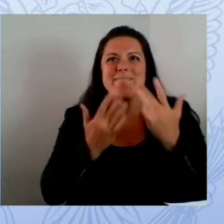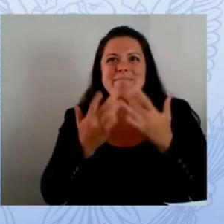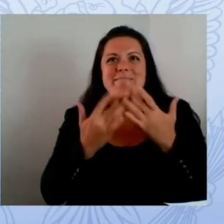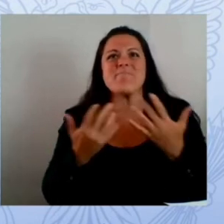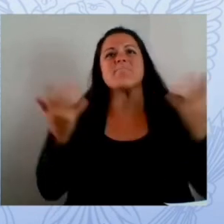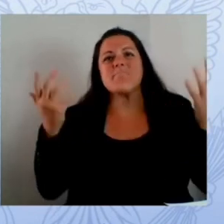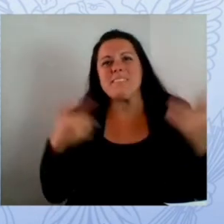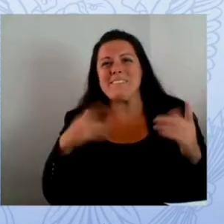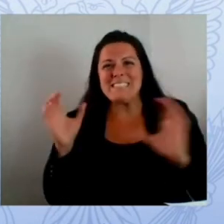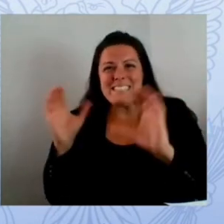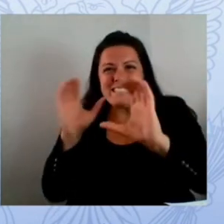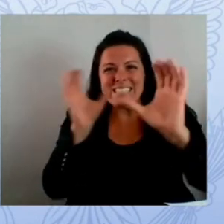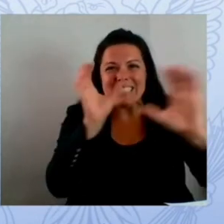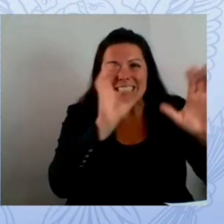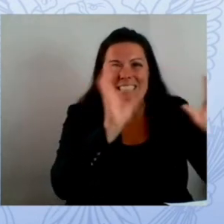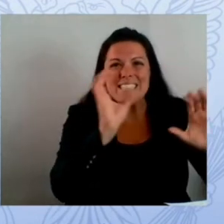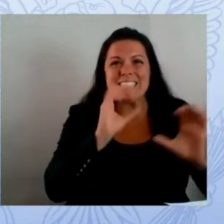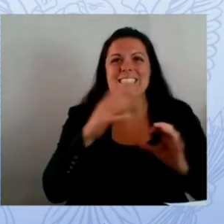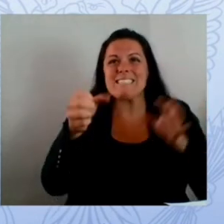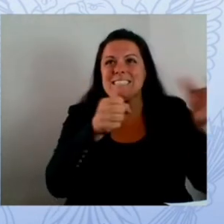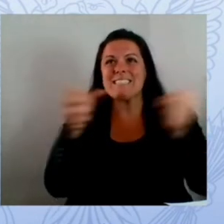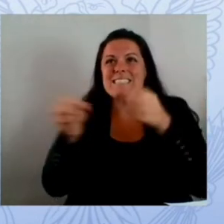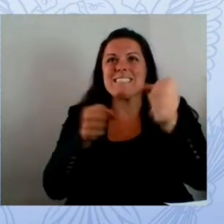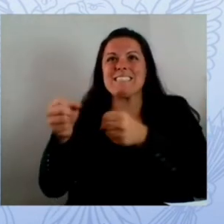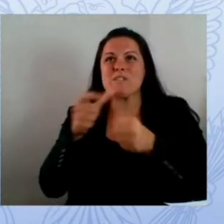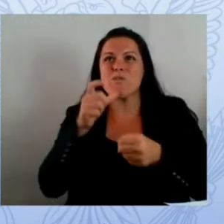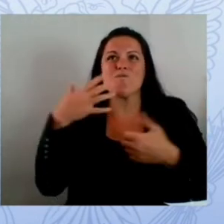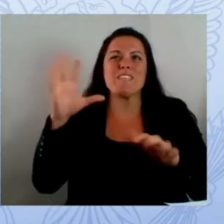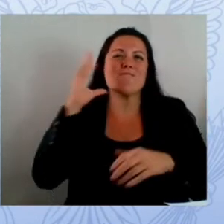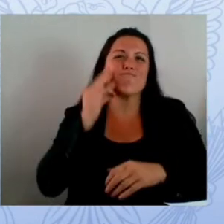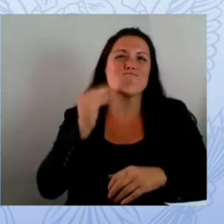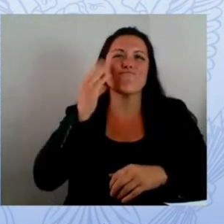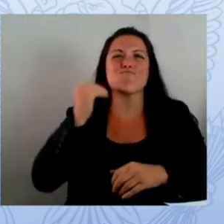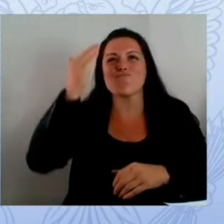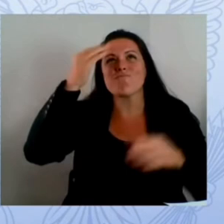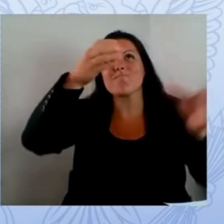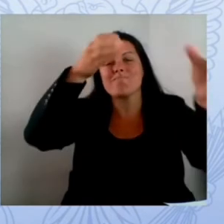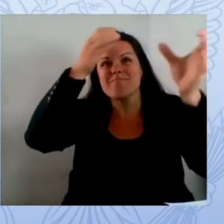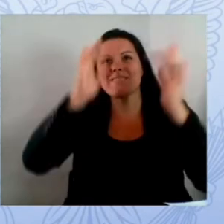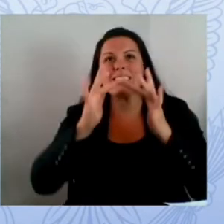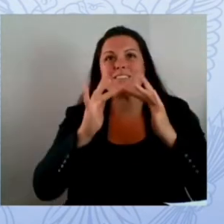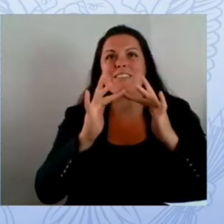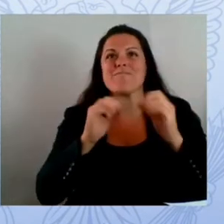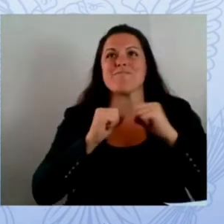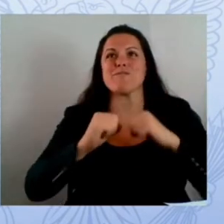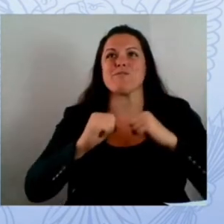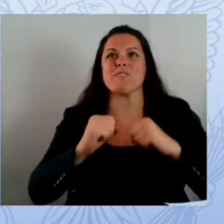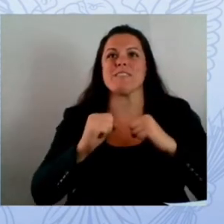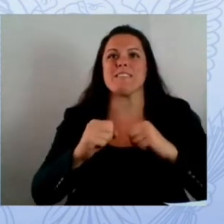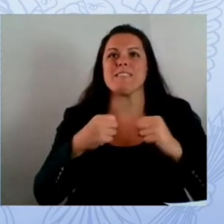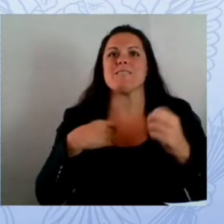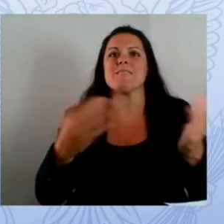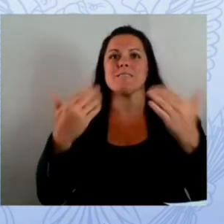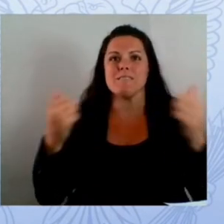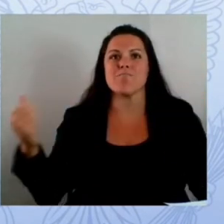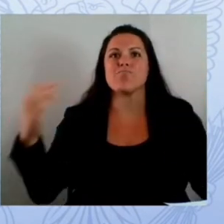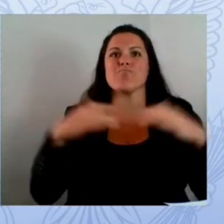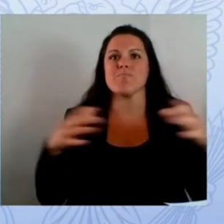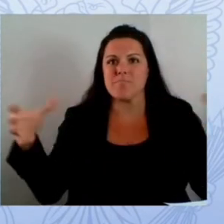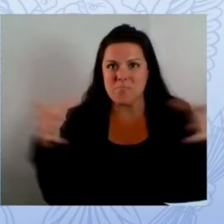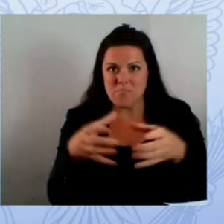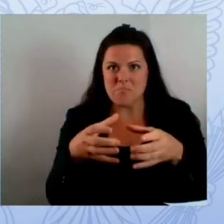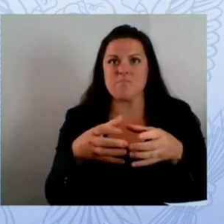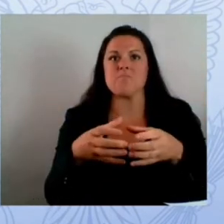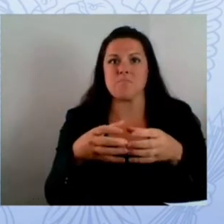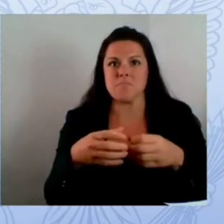it on about half the staff of a fortune 30 company now it's not always easy as i said to recruit and train these individuals so